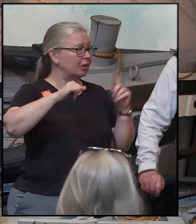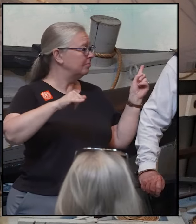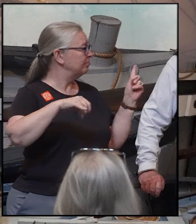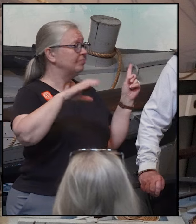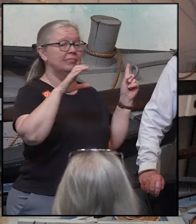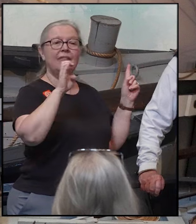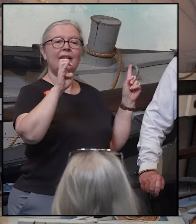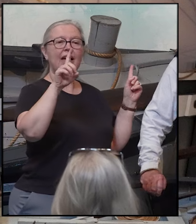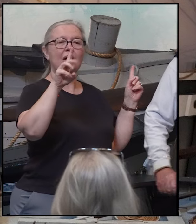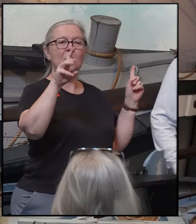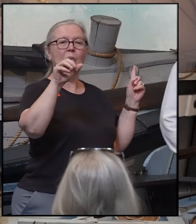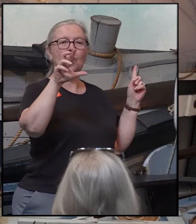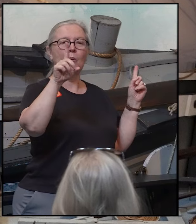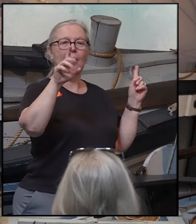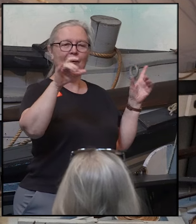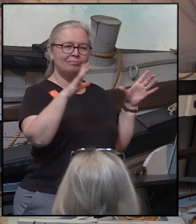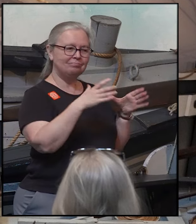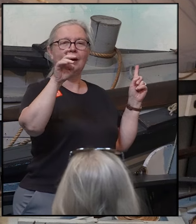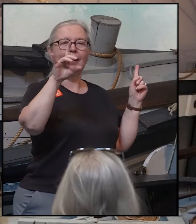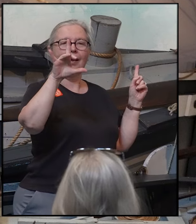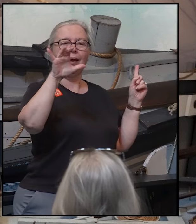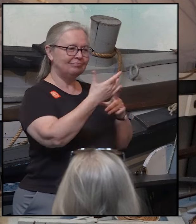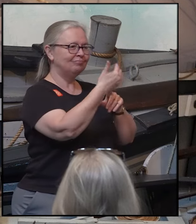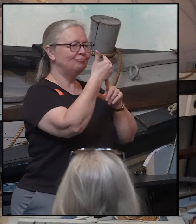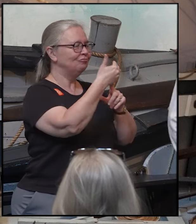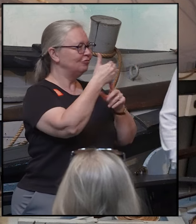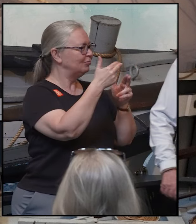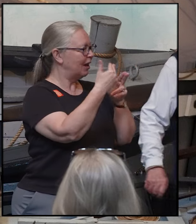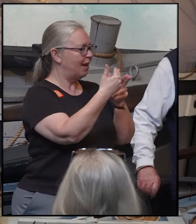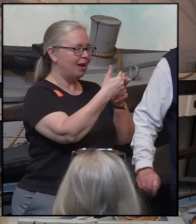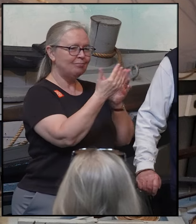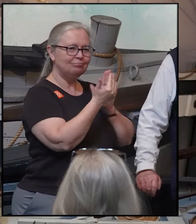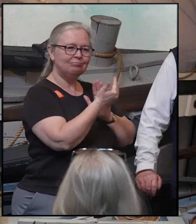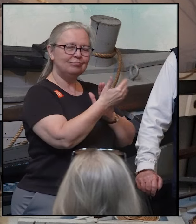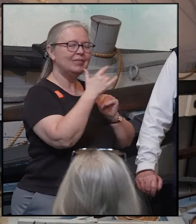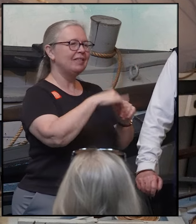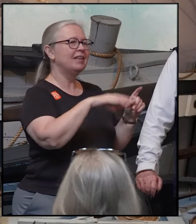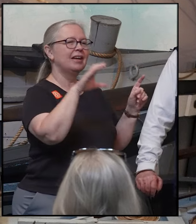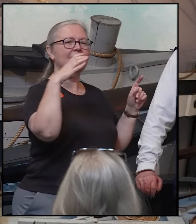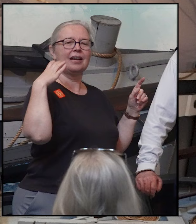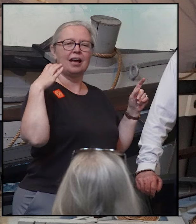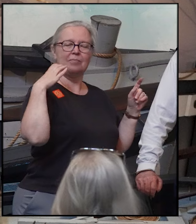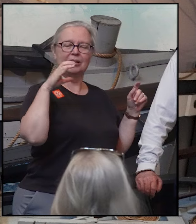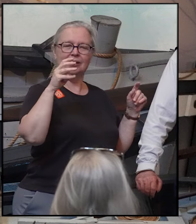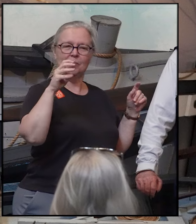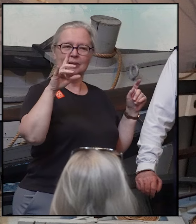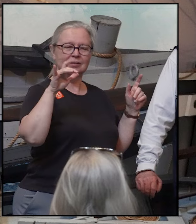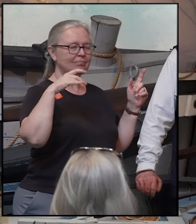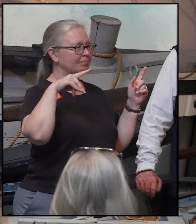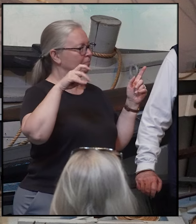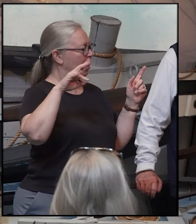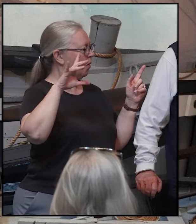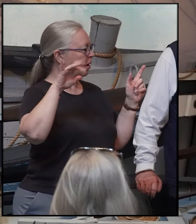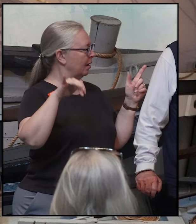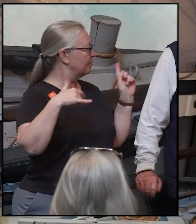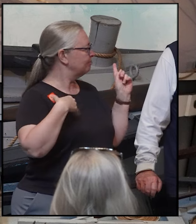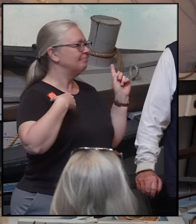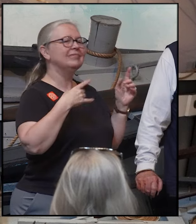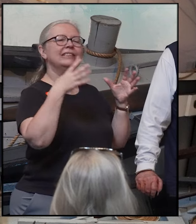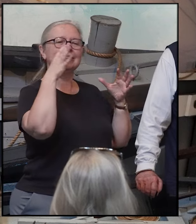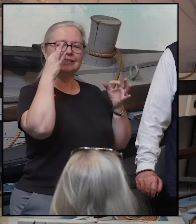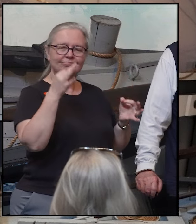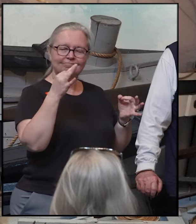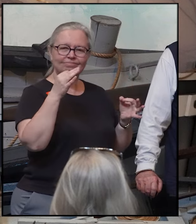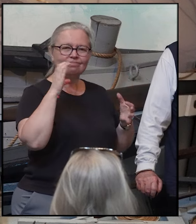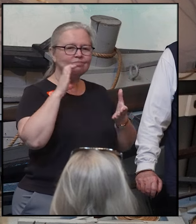Carey, and we're going with Captain Harry Winslow. And on this trip, Captain Winslow decided to take his wife